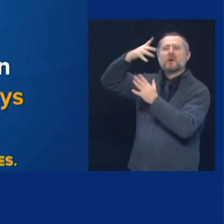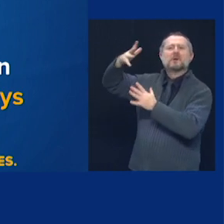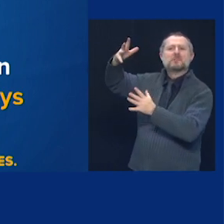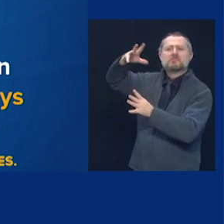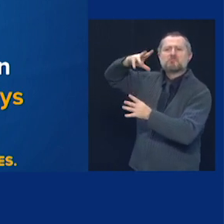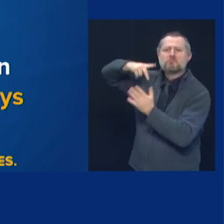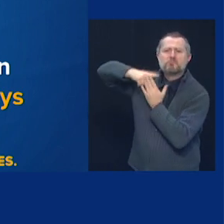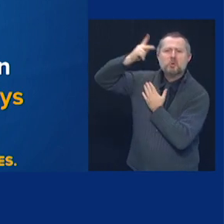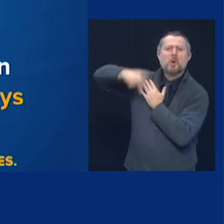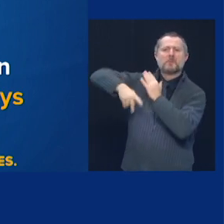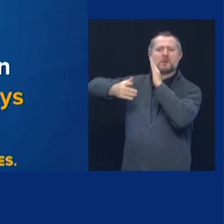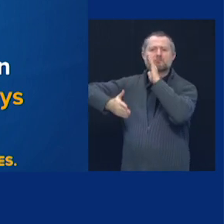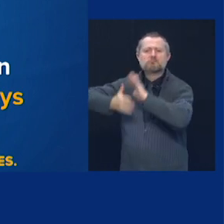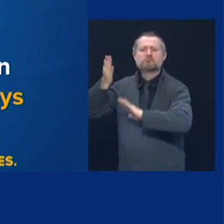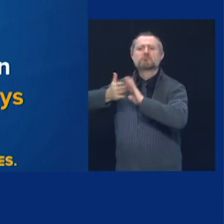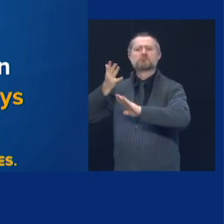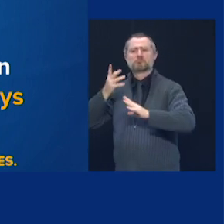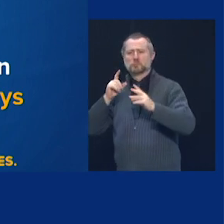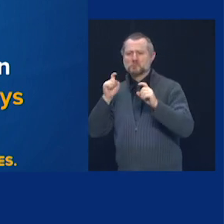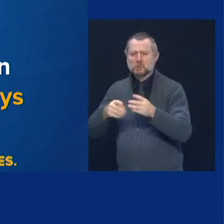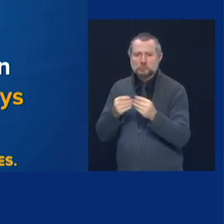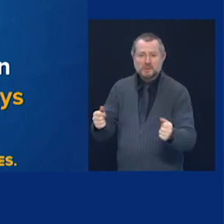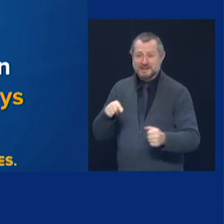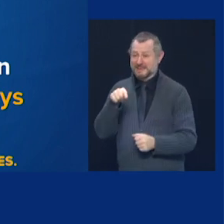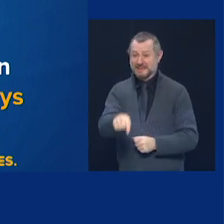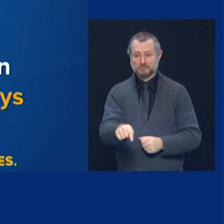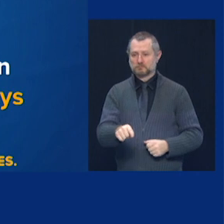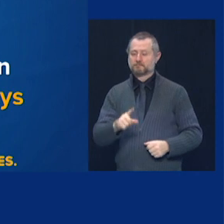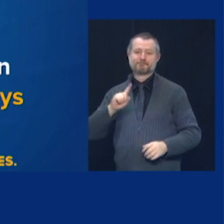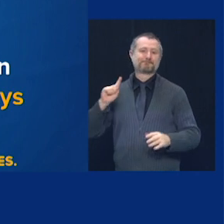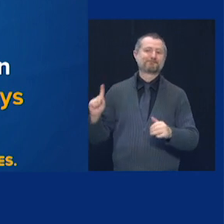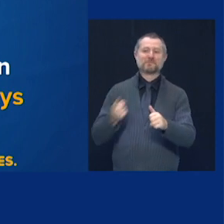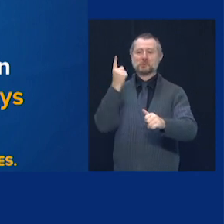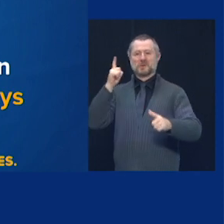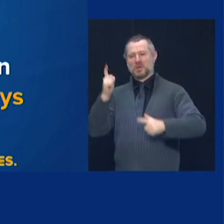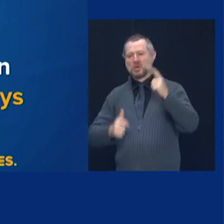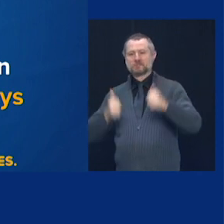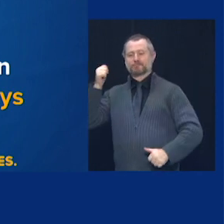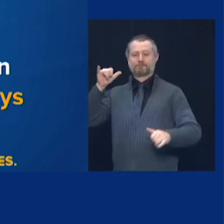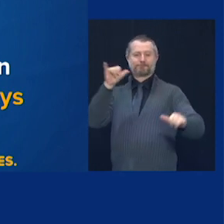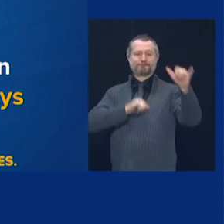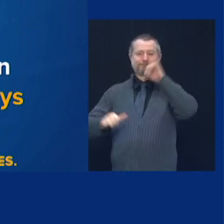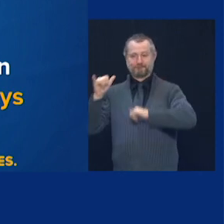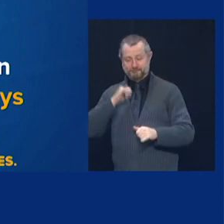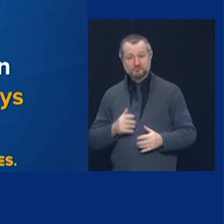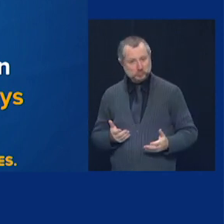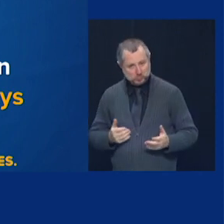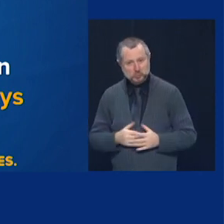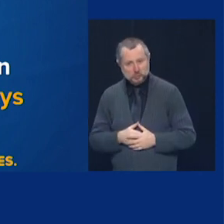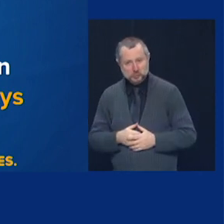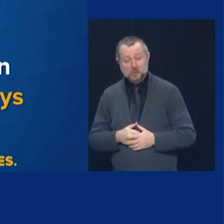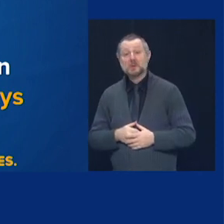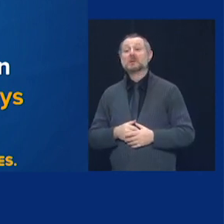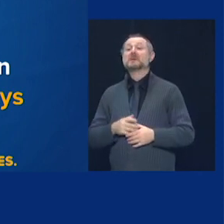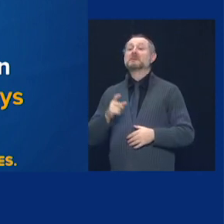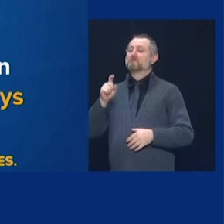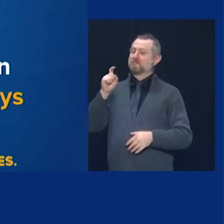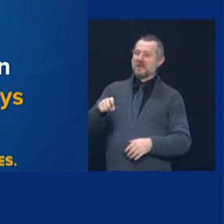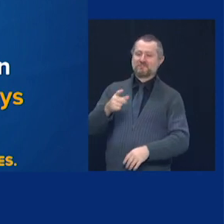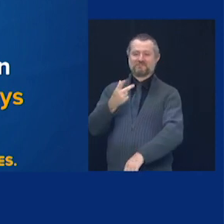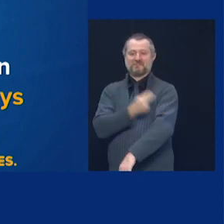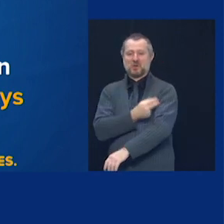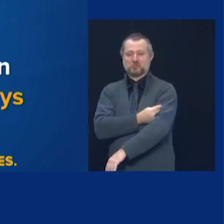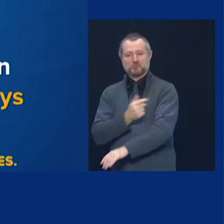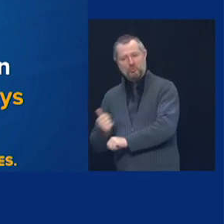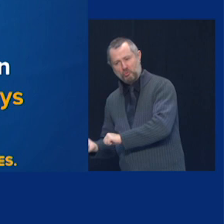governments will be asked to do here. The scale of vaccinating every person in